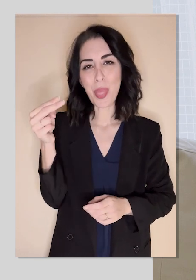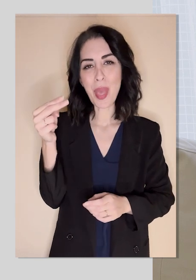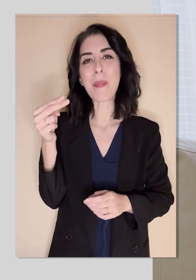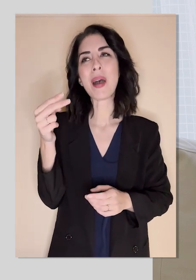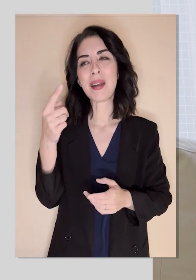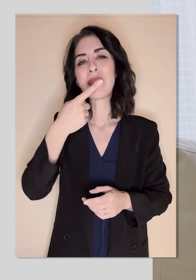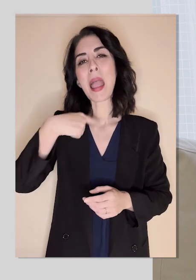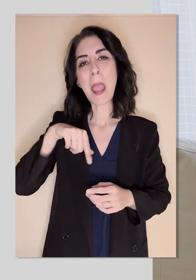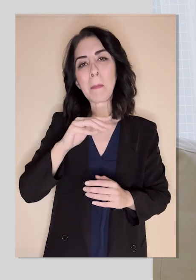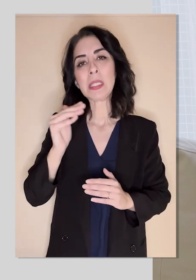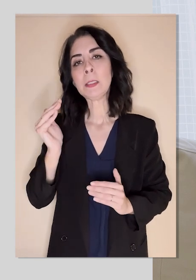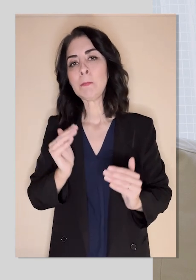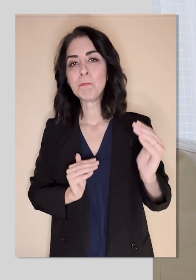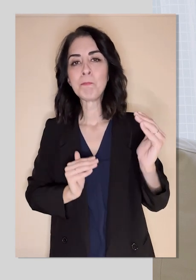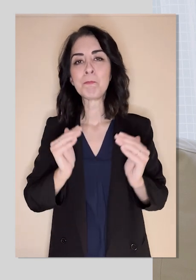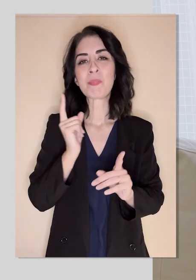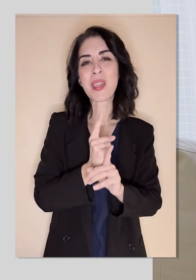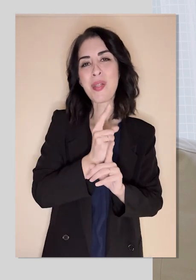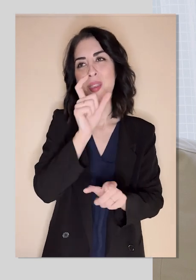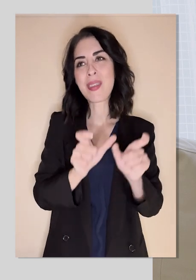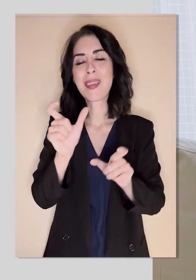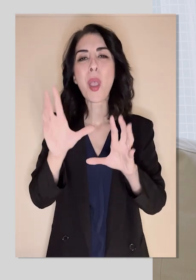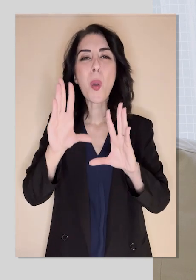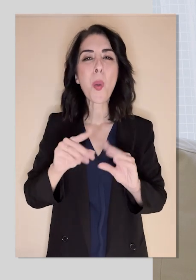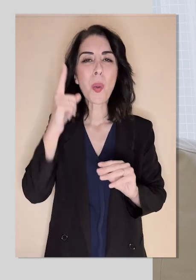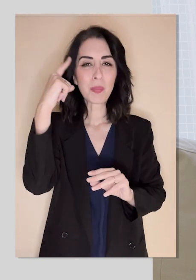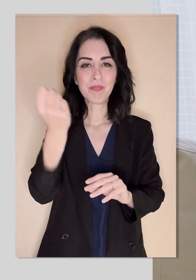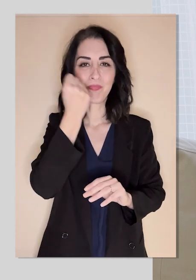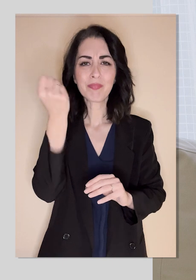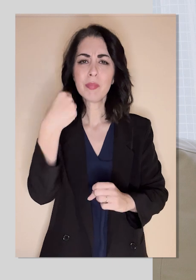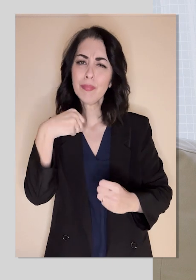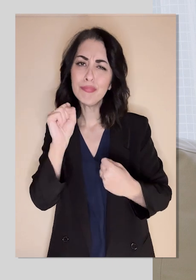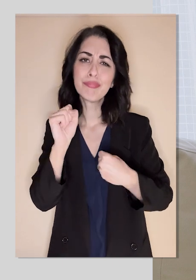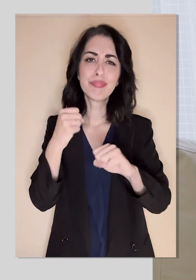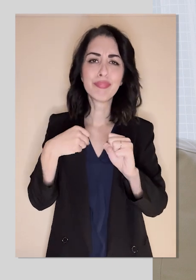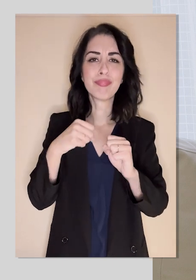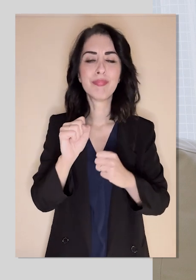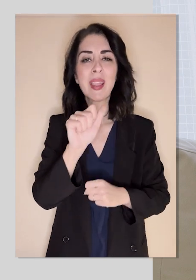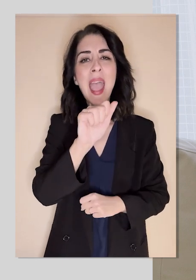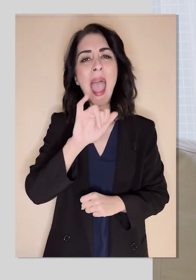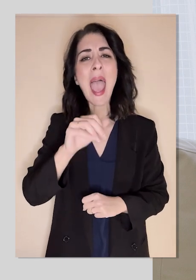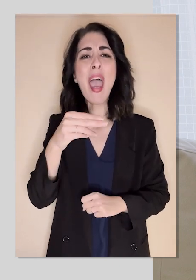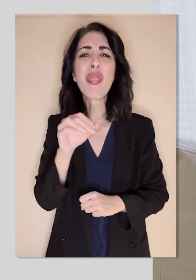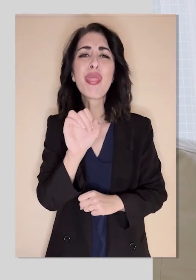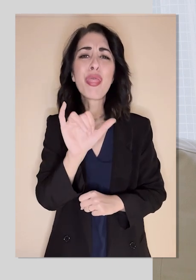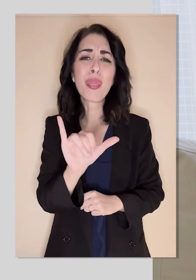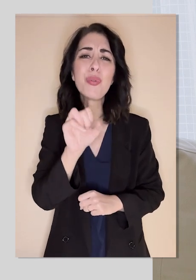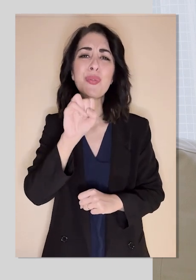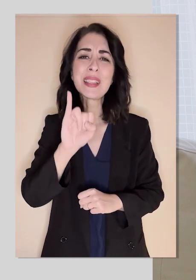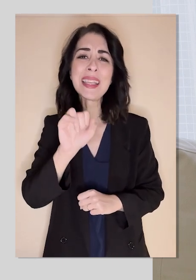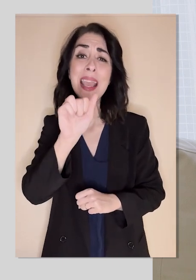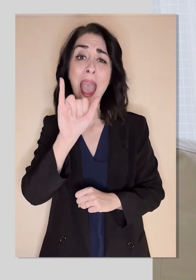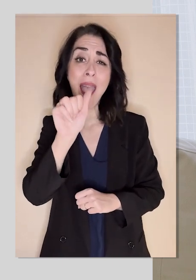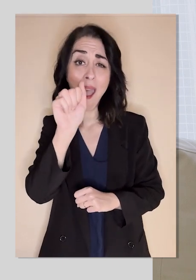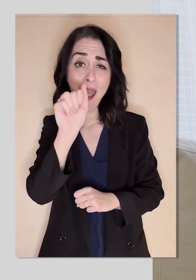field, and headache specialists argue all the time about what is vestibular migraine. Is there a